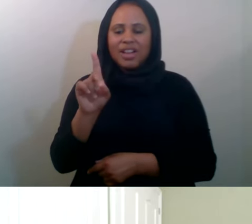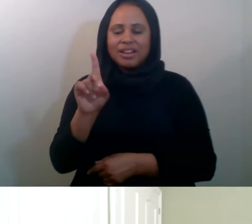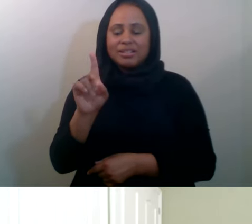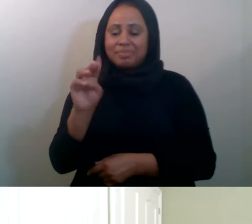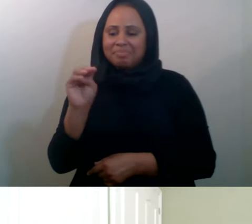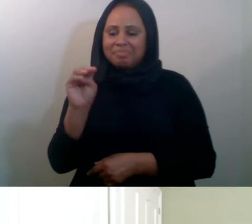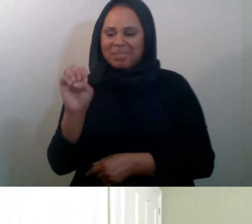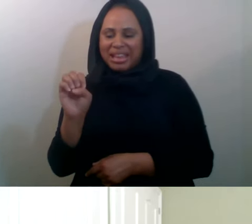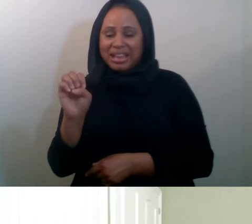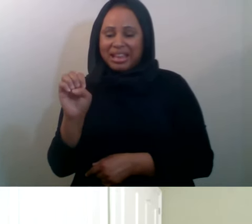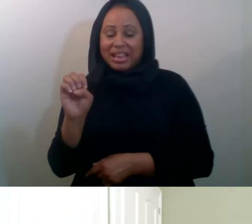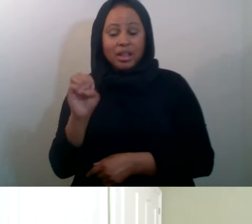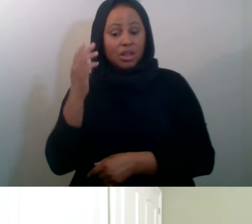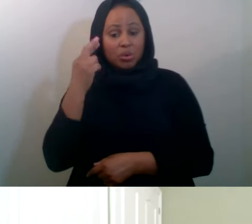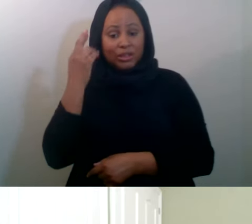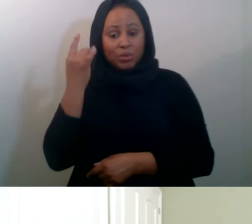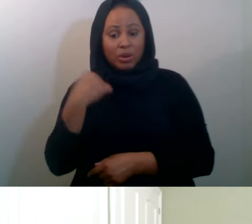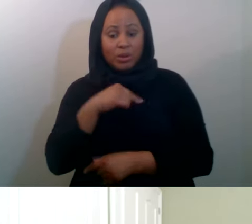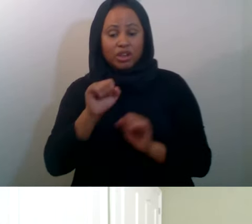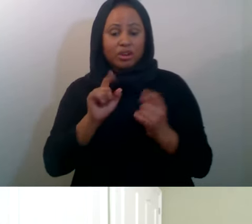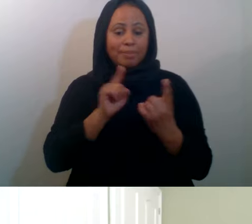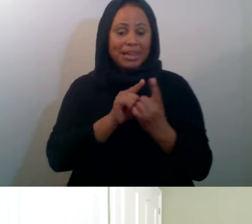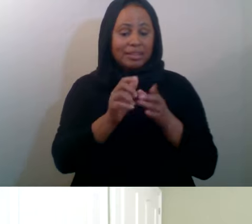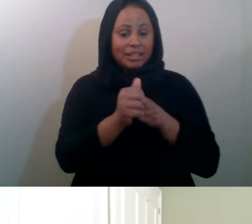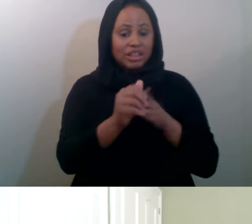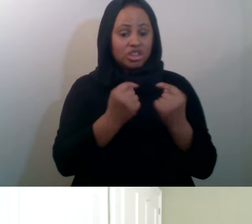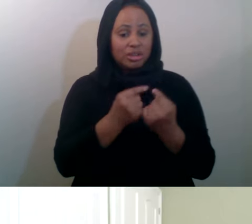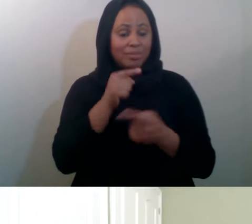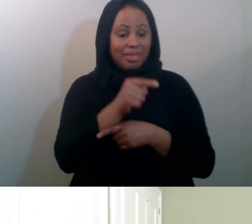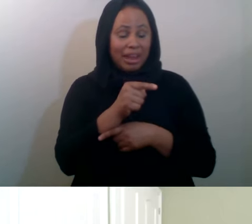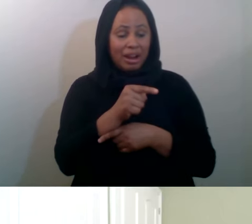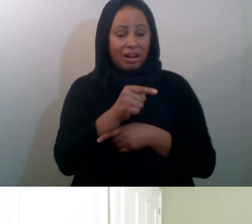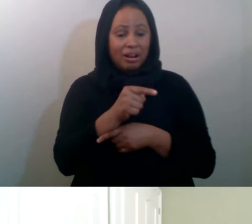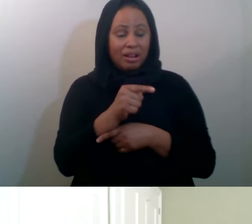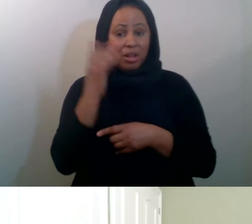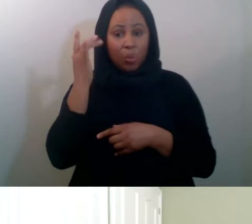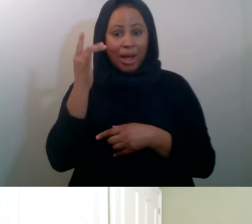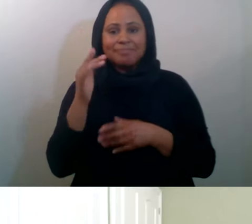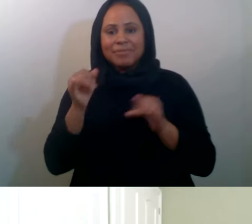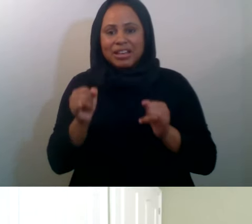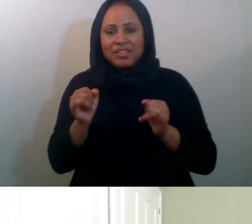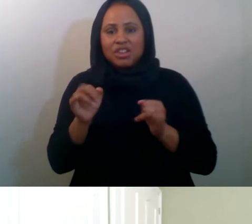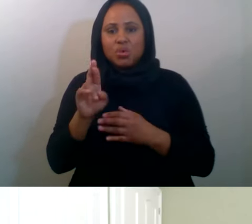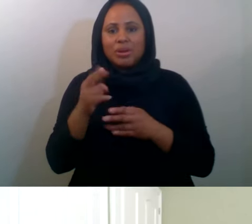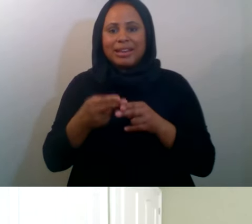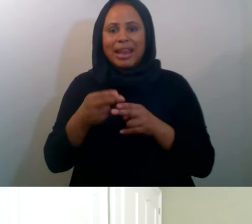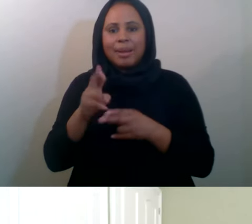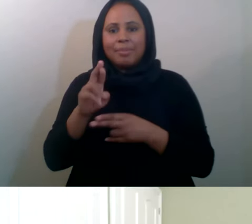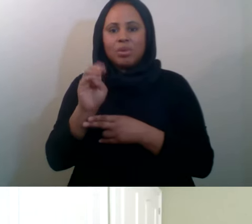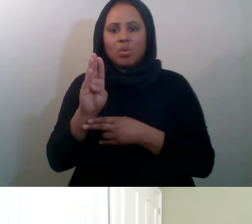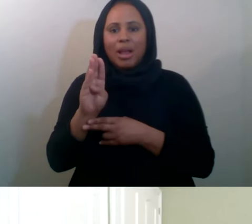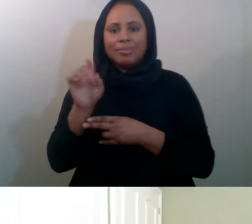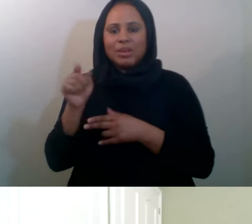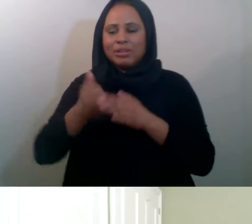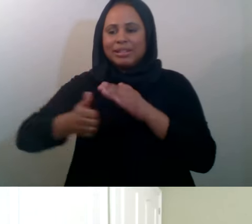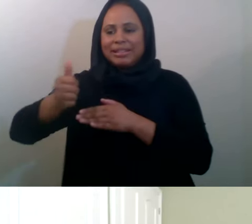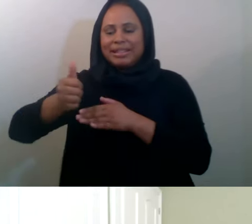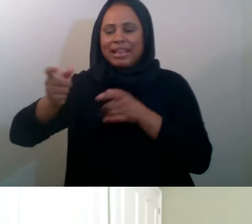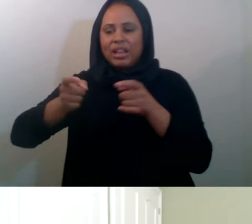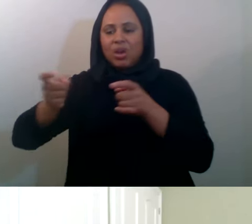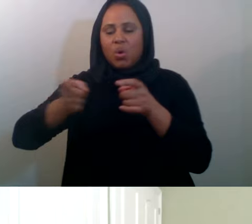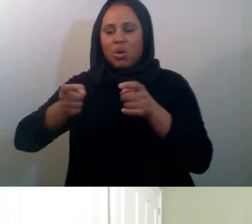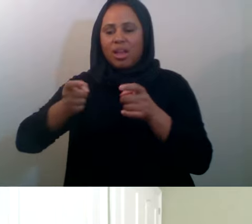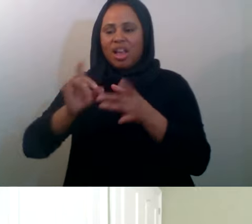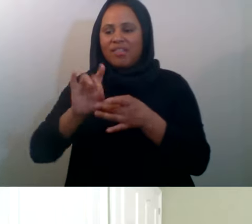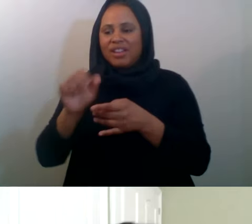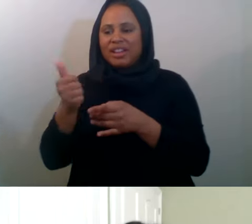was because of an individual named, uh, Rob, who was a CEO of another crowdfunding company called Crowdrise. And he had